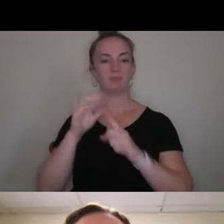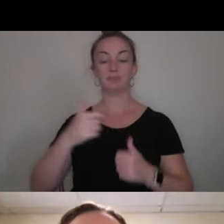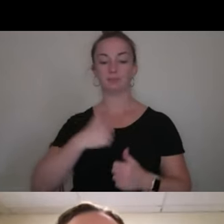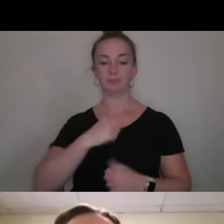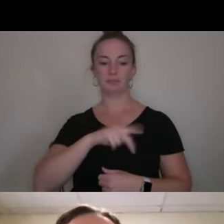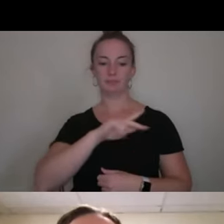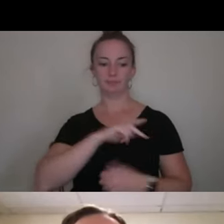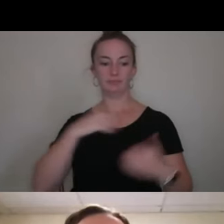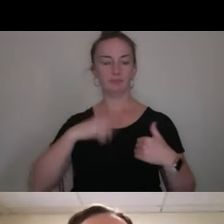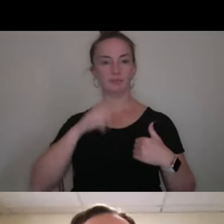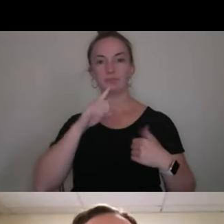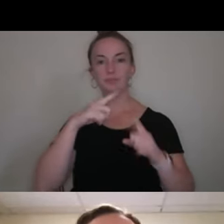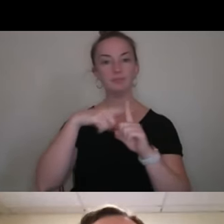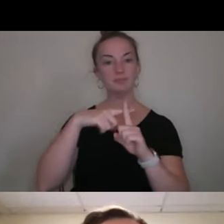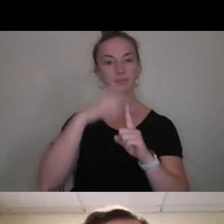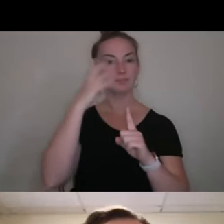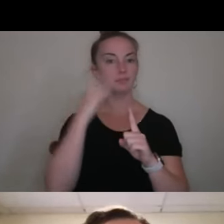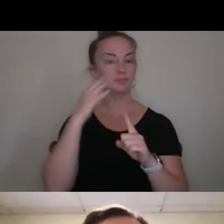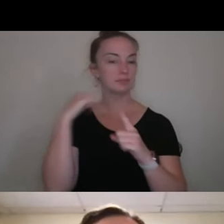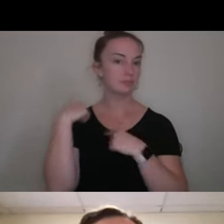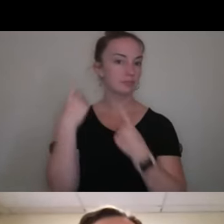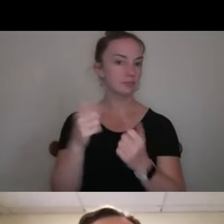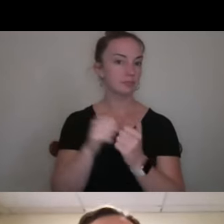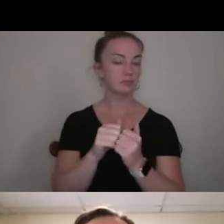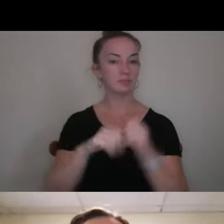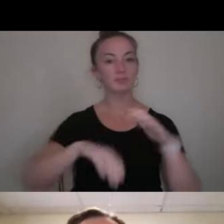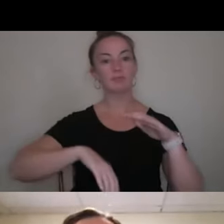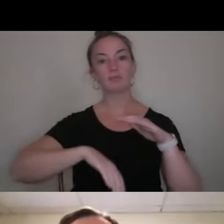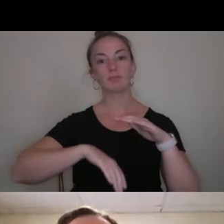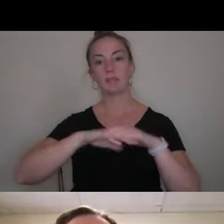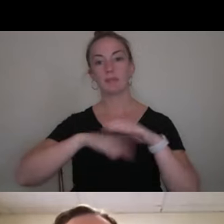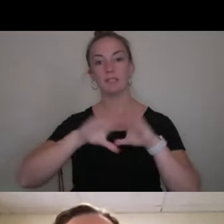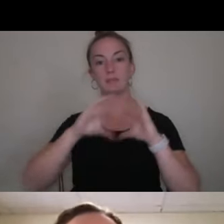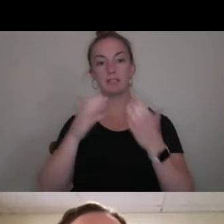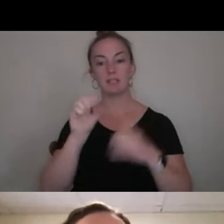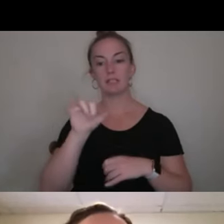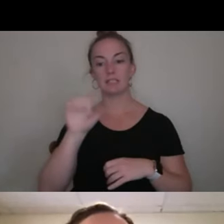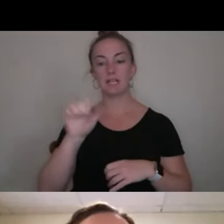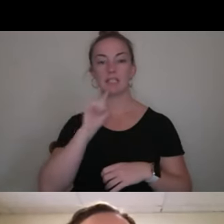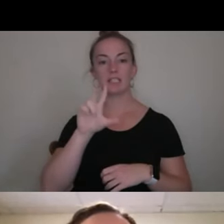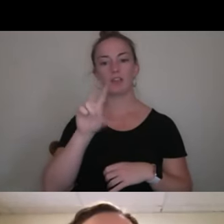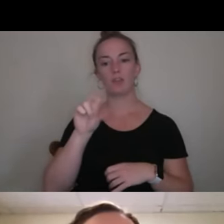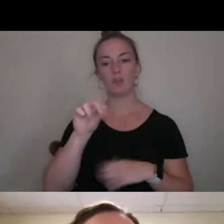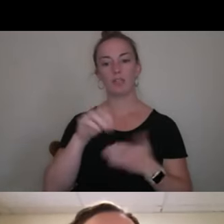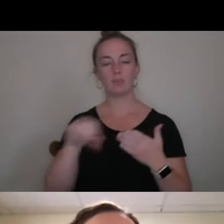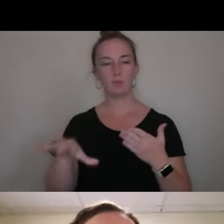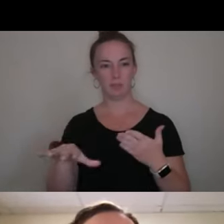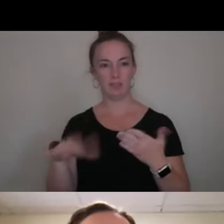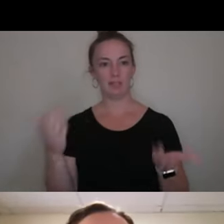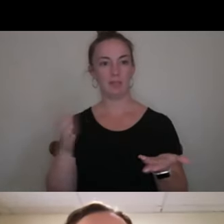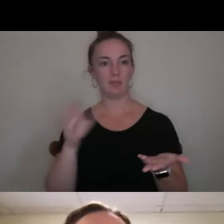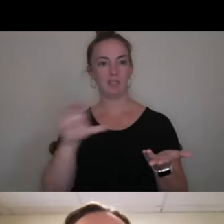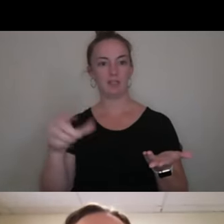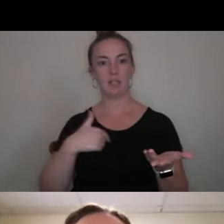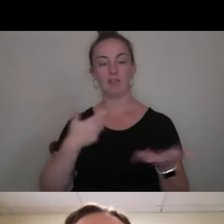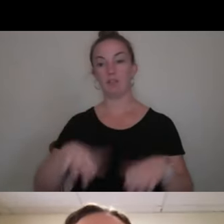have had really positive experiences with the maximum class size being 30 at center. So I've had, you know,